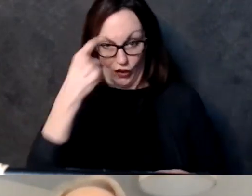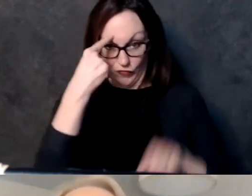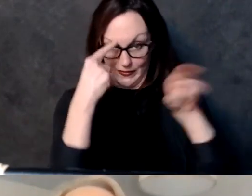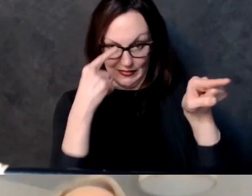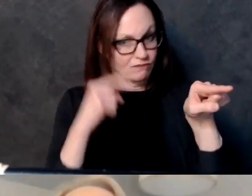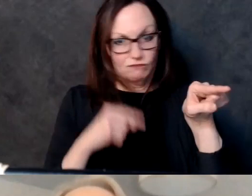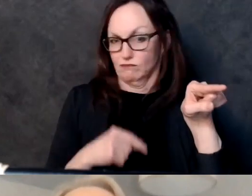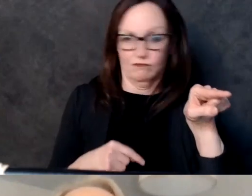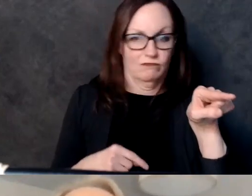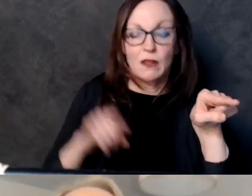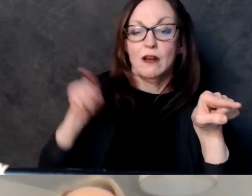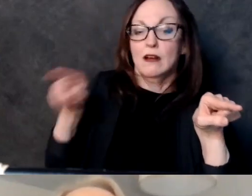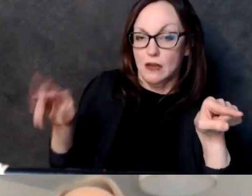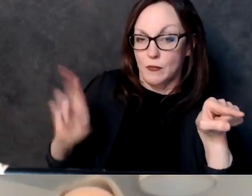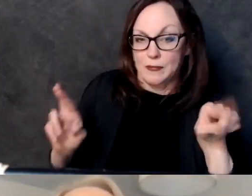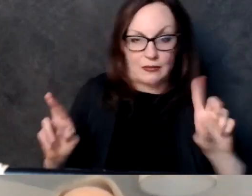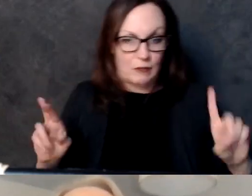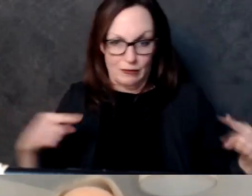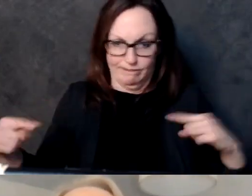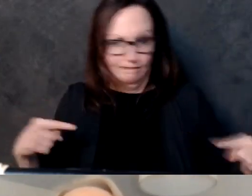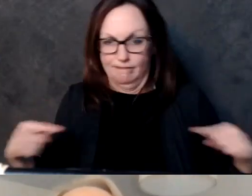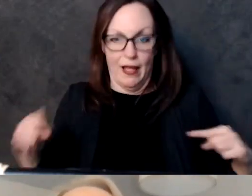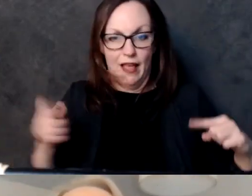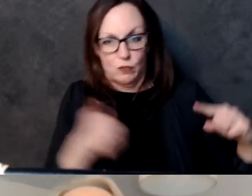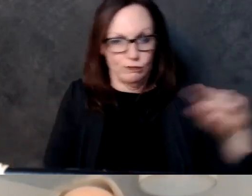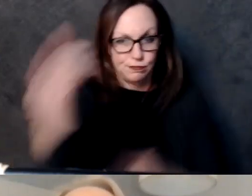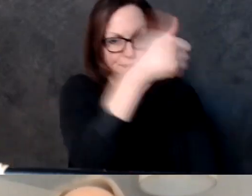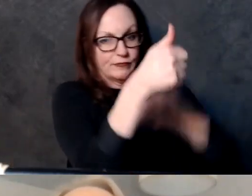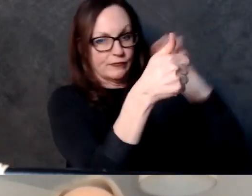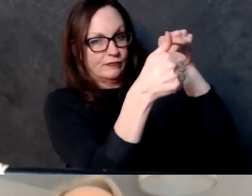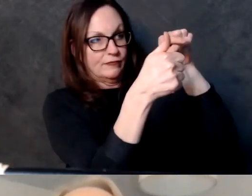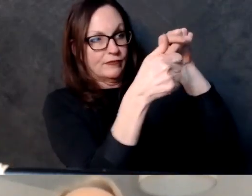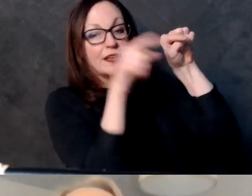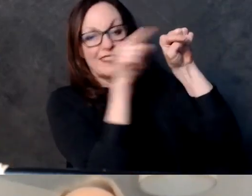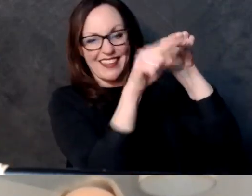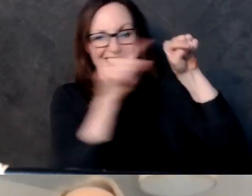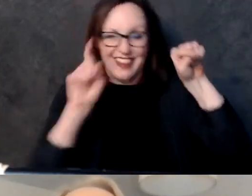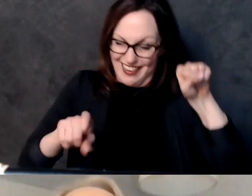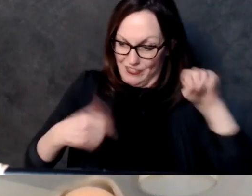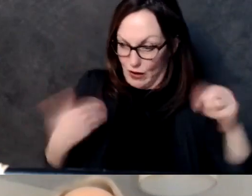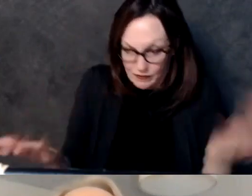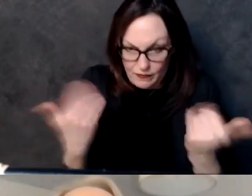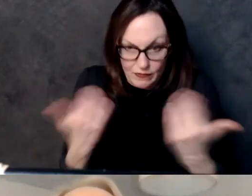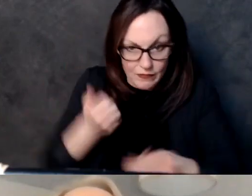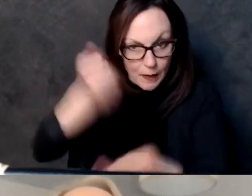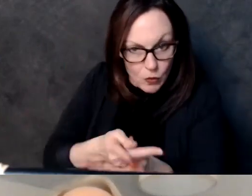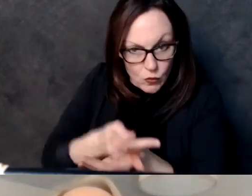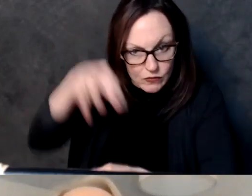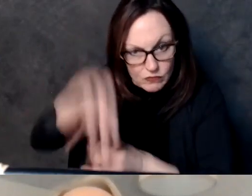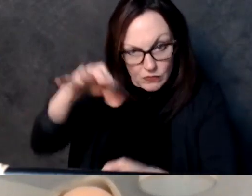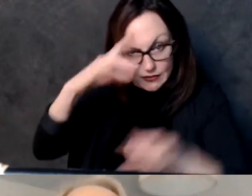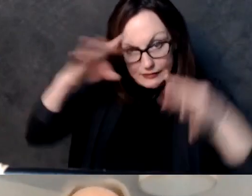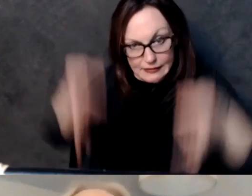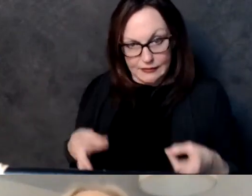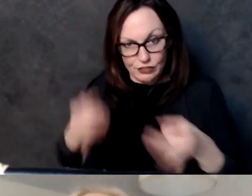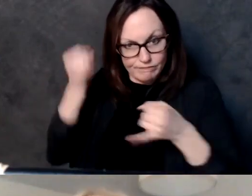uh to grab it um which is tilted right now in republicans favor um precedent says that